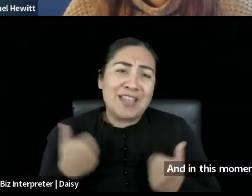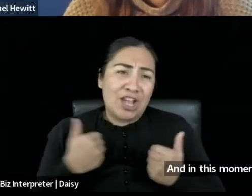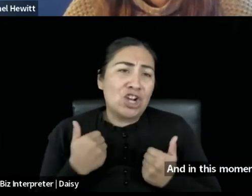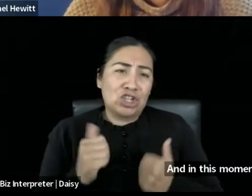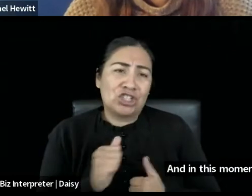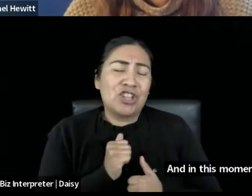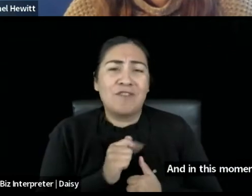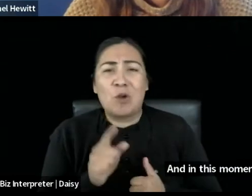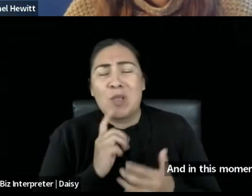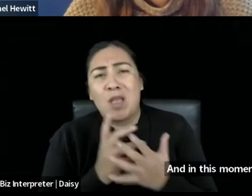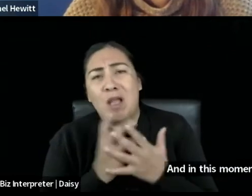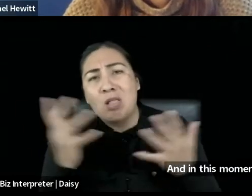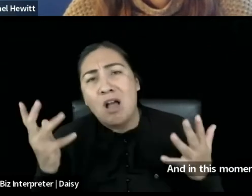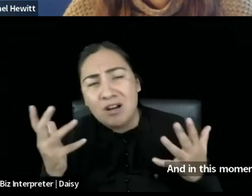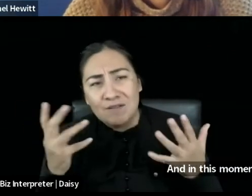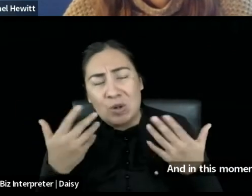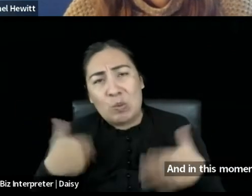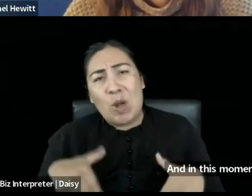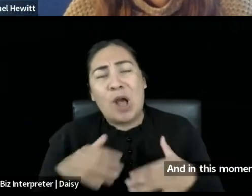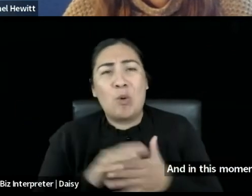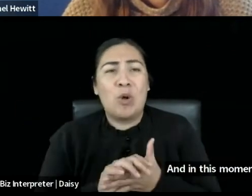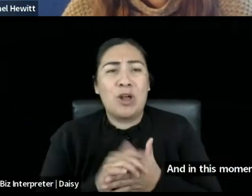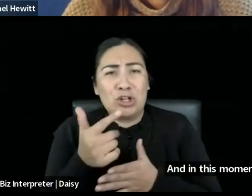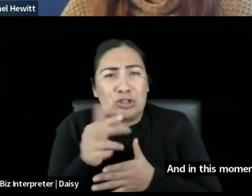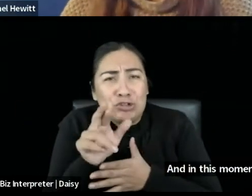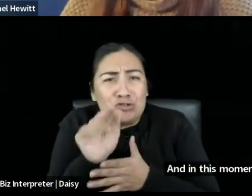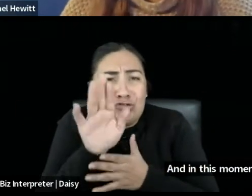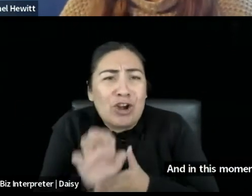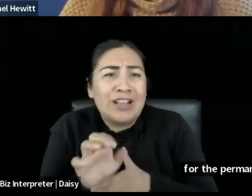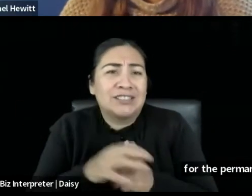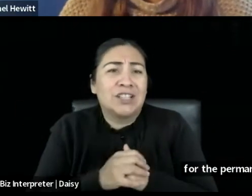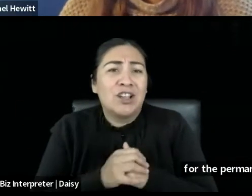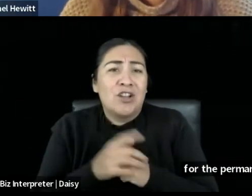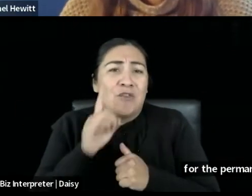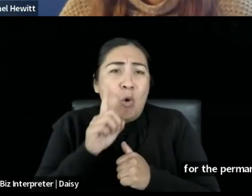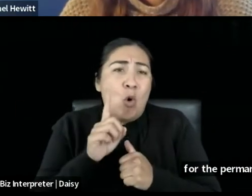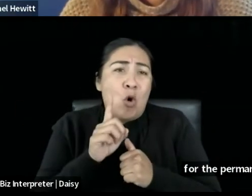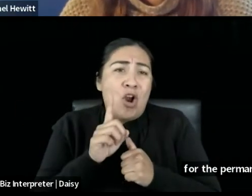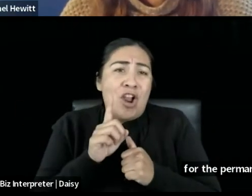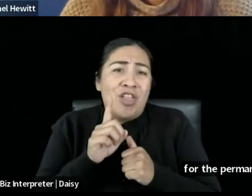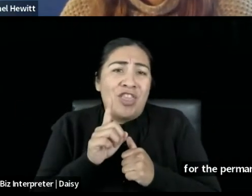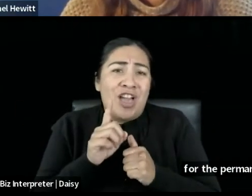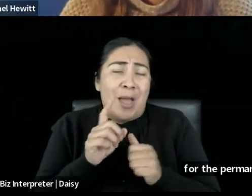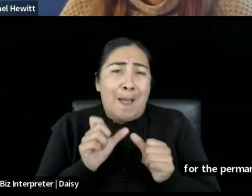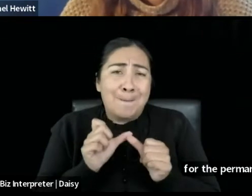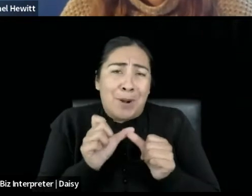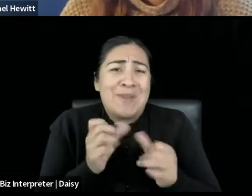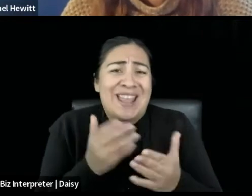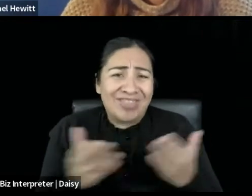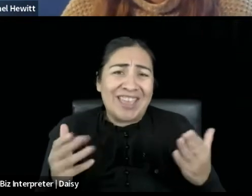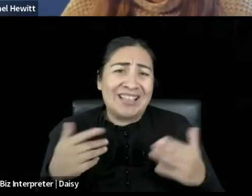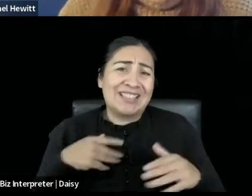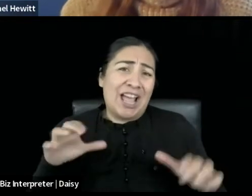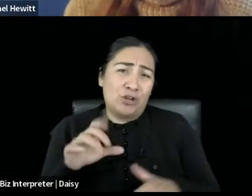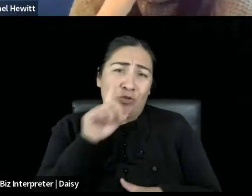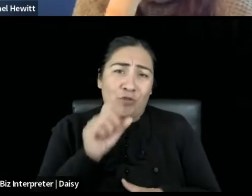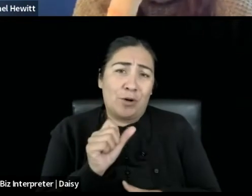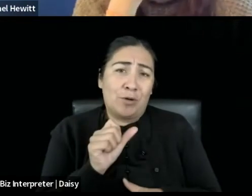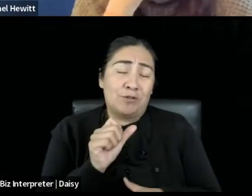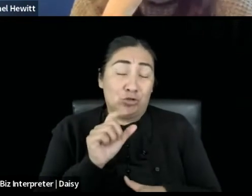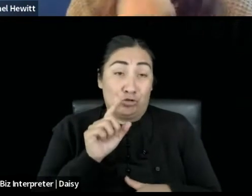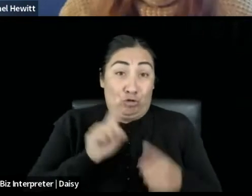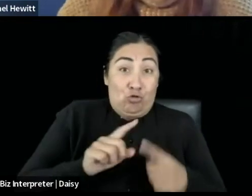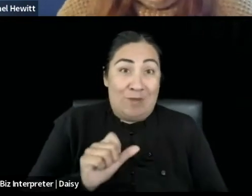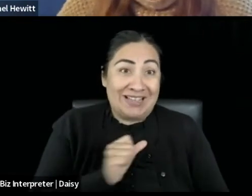permanent things I did to myself for very temporary, um, jobs, you know, for the ways I allowed myself to be,